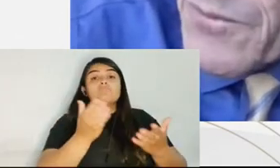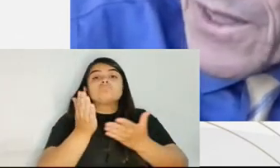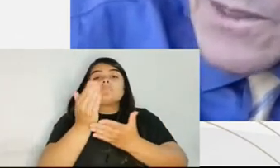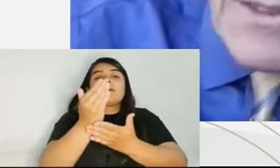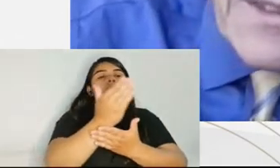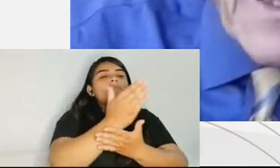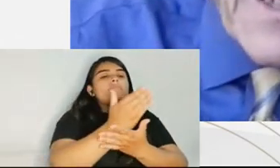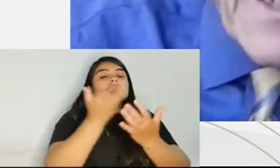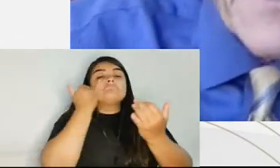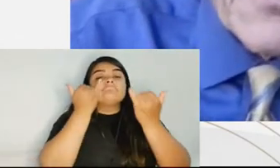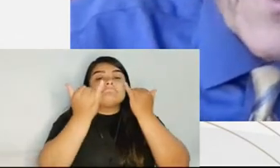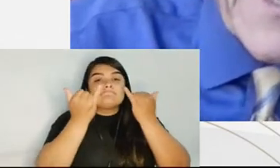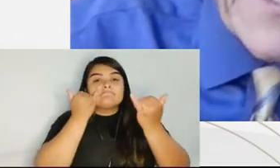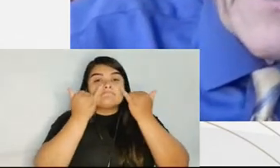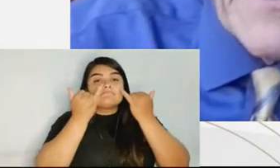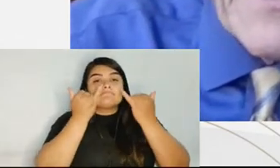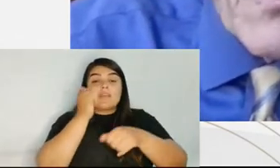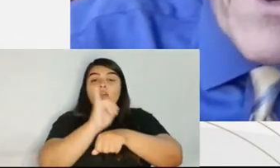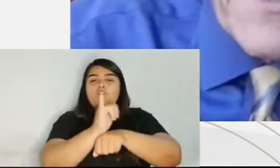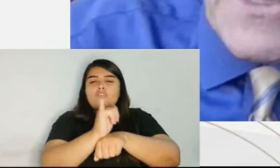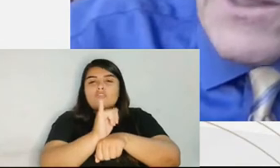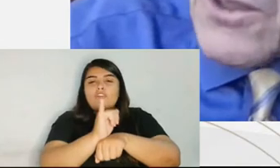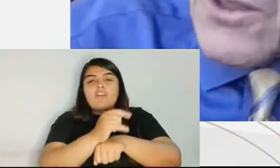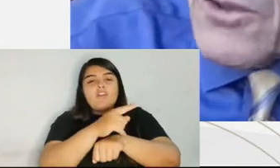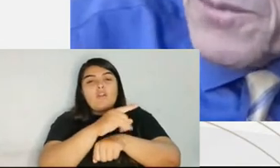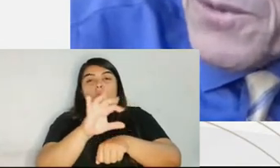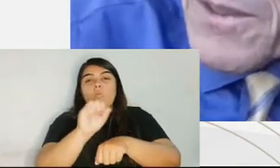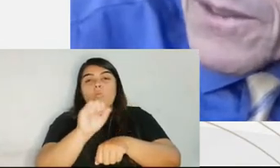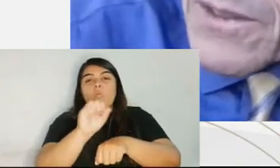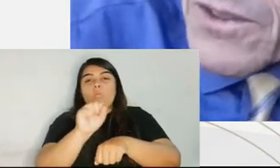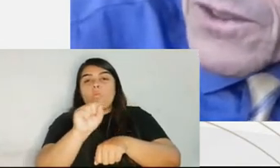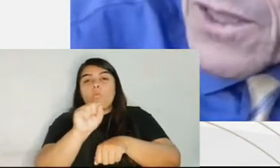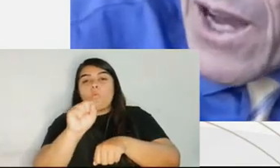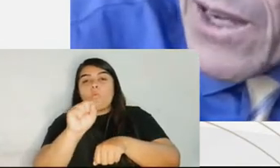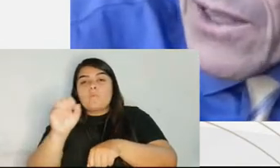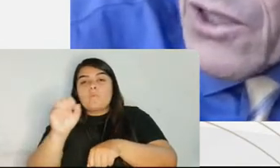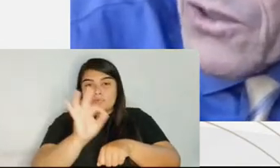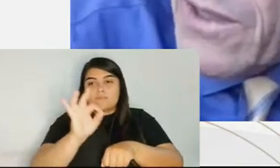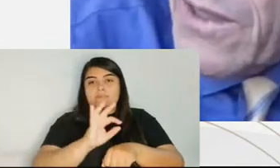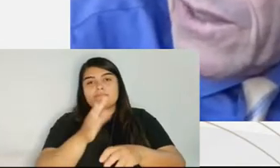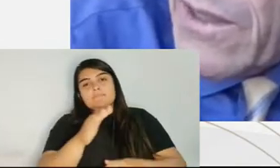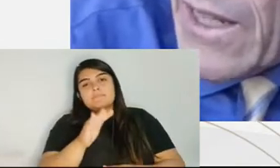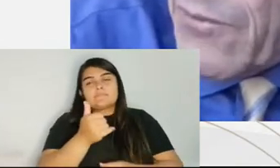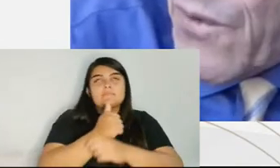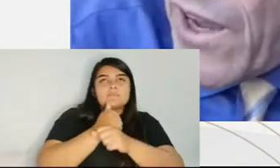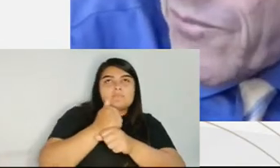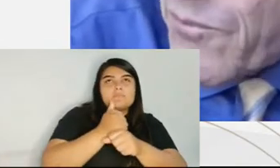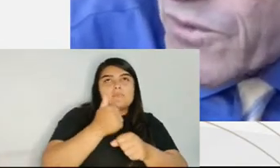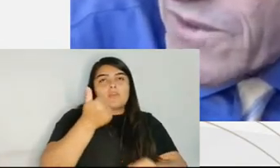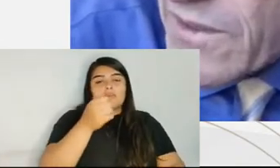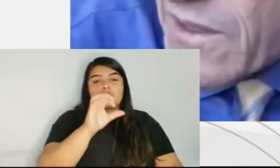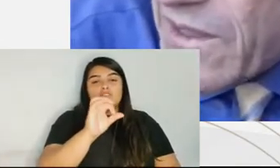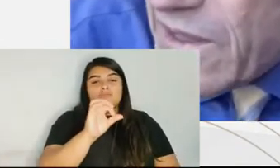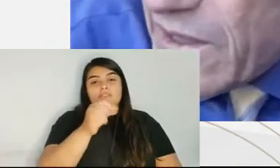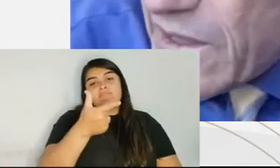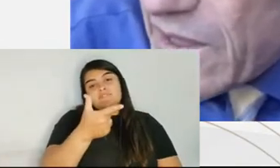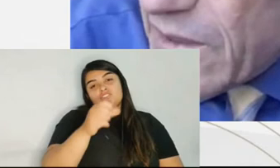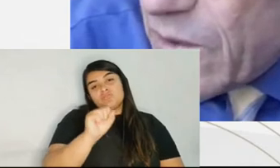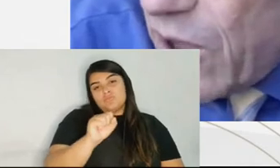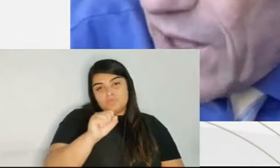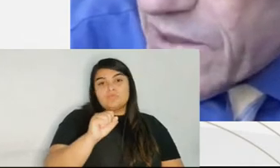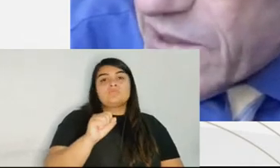% of the cases in 1928 were ending in guilty cases. In Chicago, 85%.